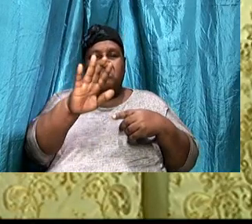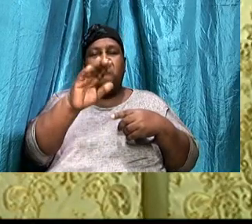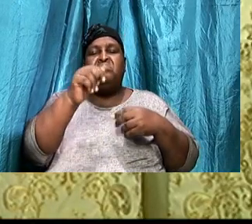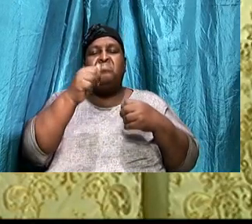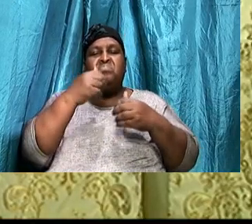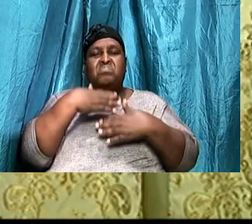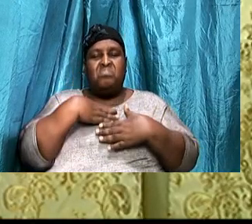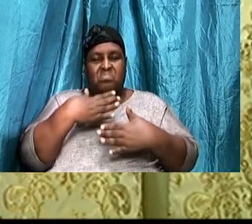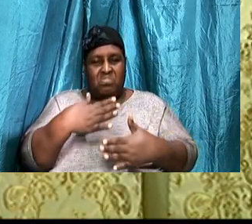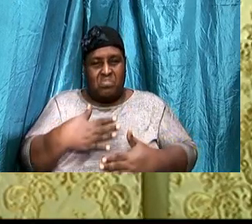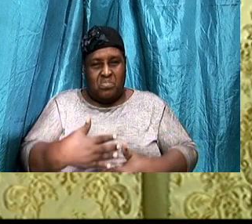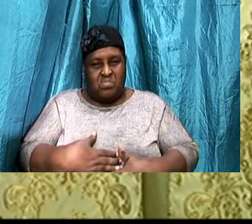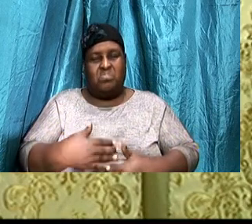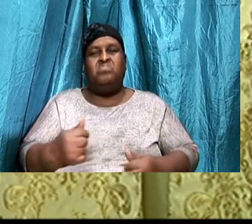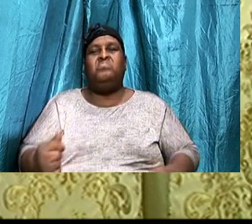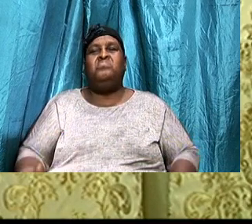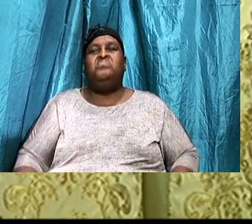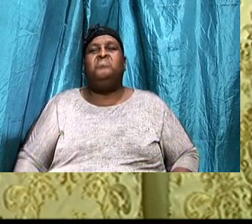Hallelujah,